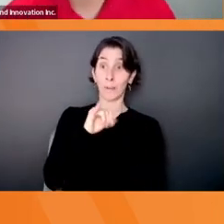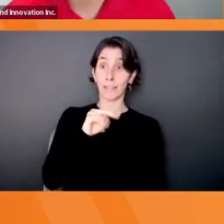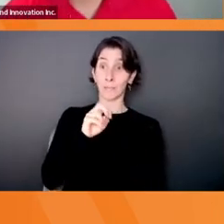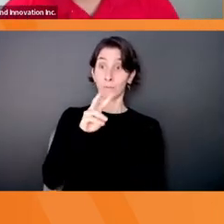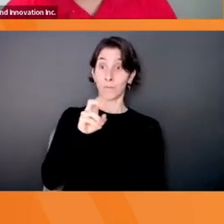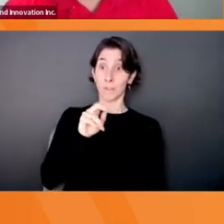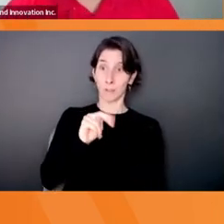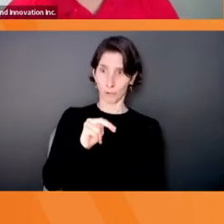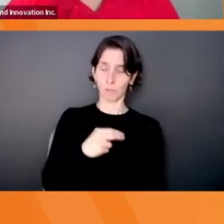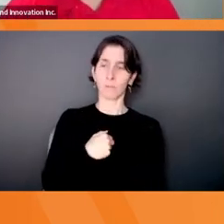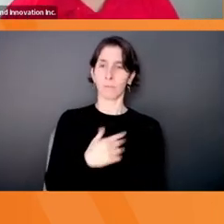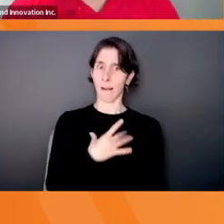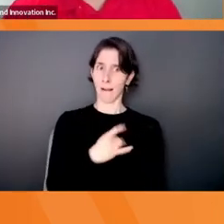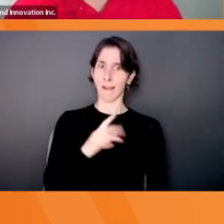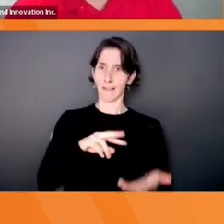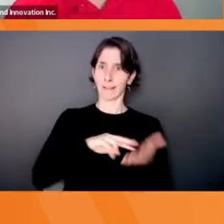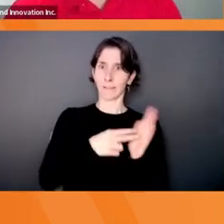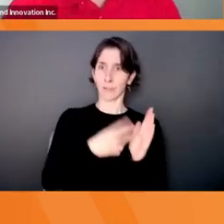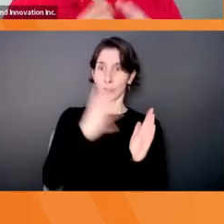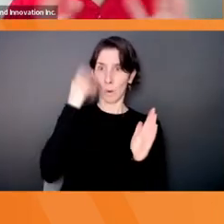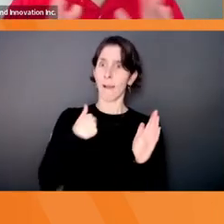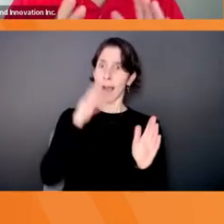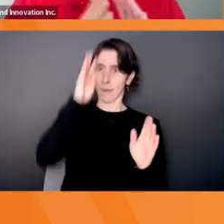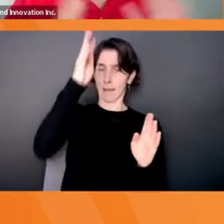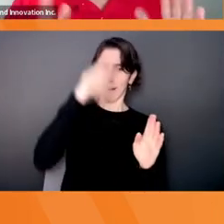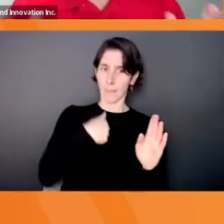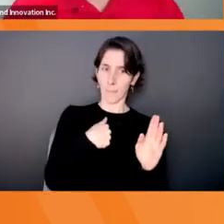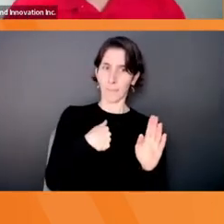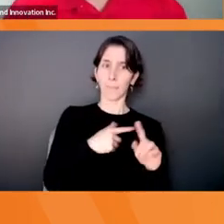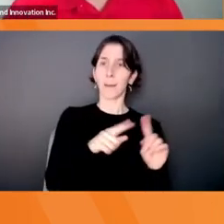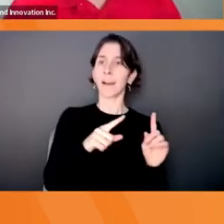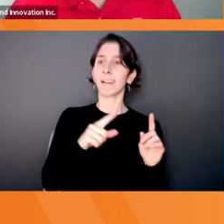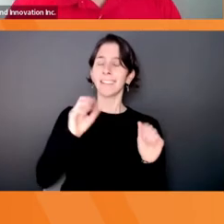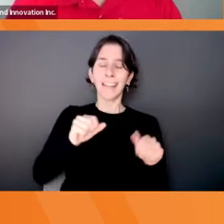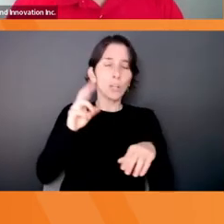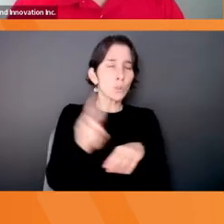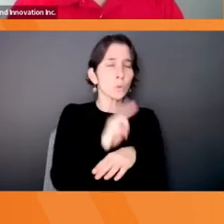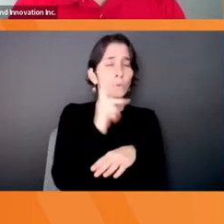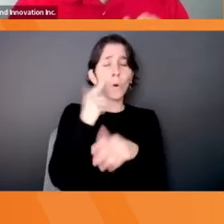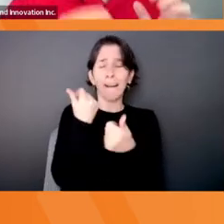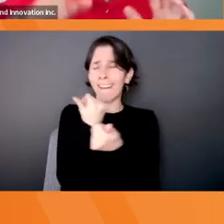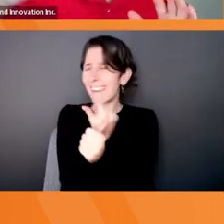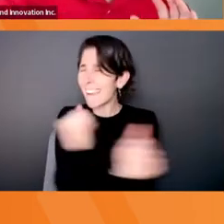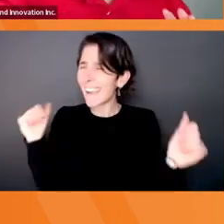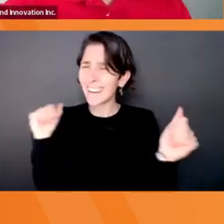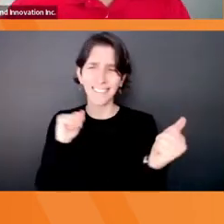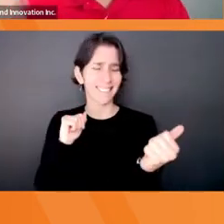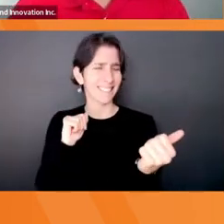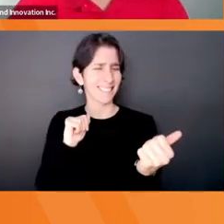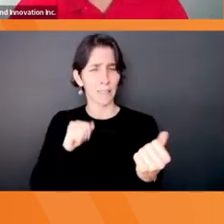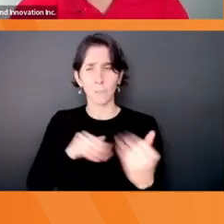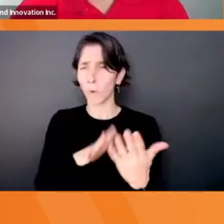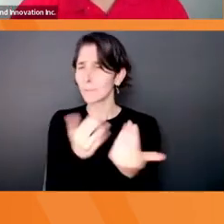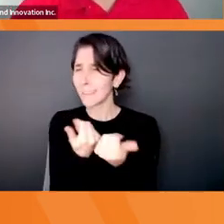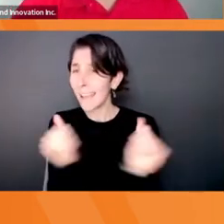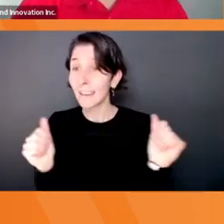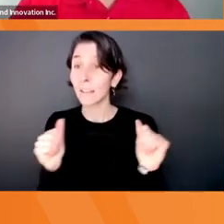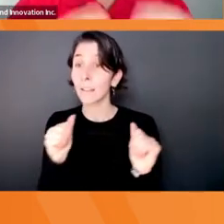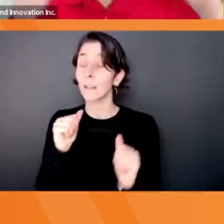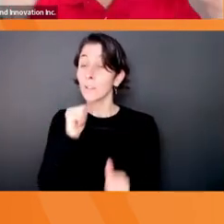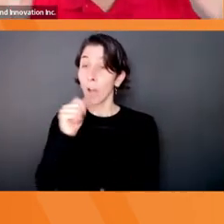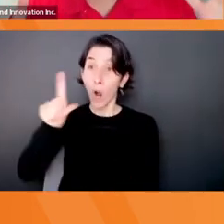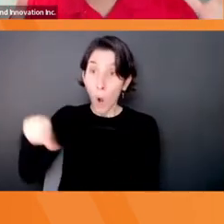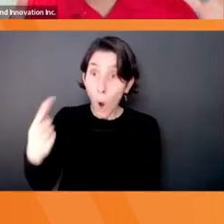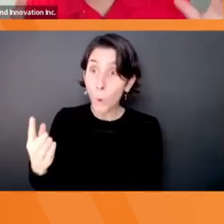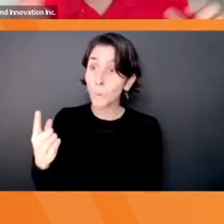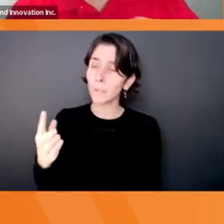with some other ones that I really like is because innovation can be used for anything. It's not just for like, I like to say big I innovation, which is like